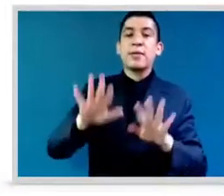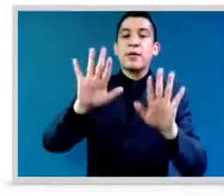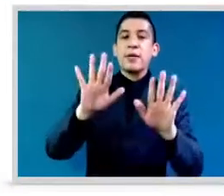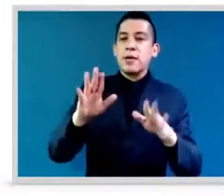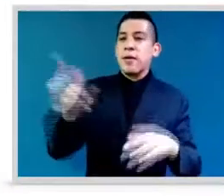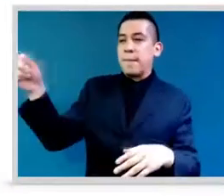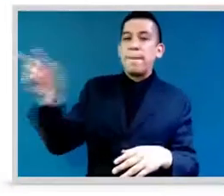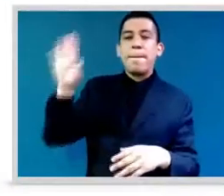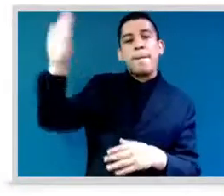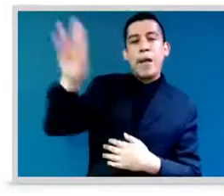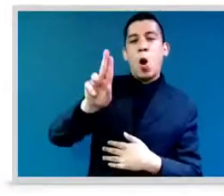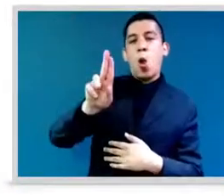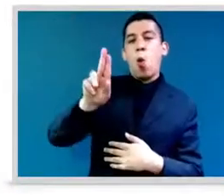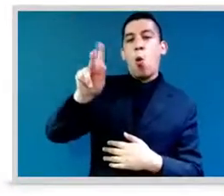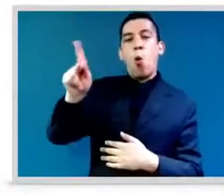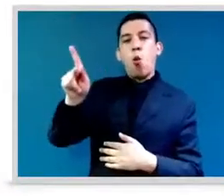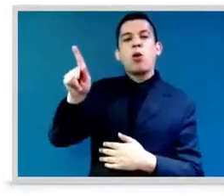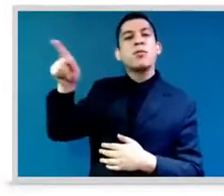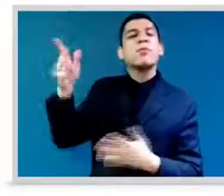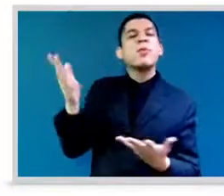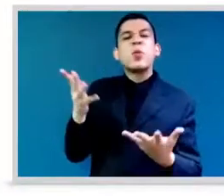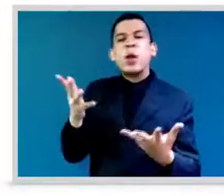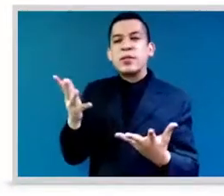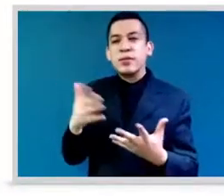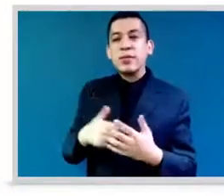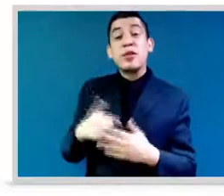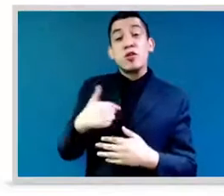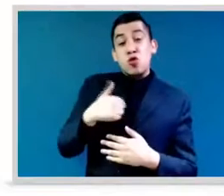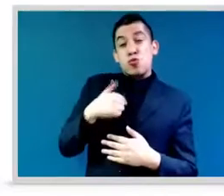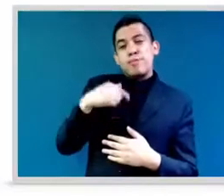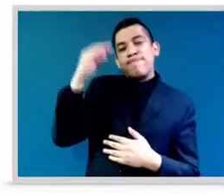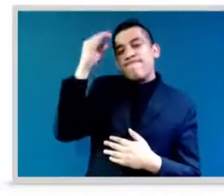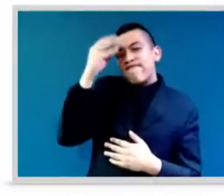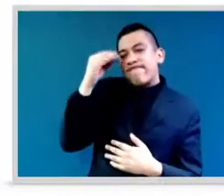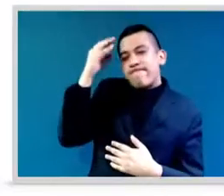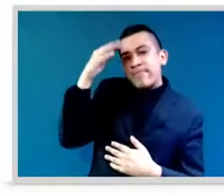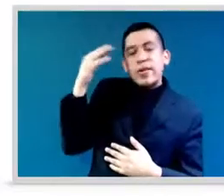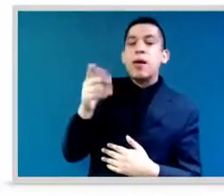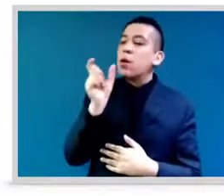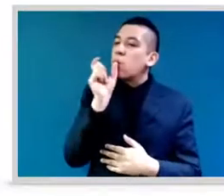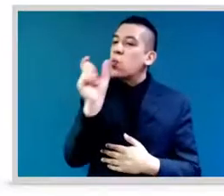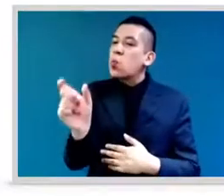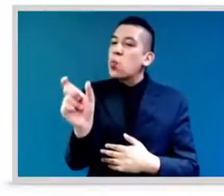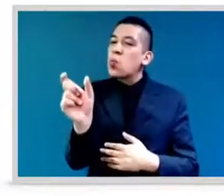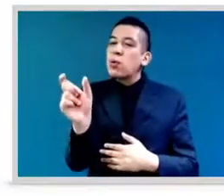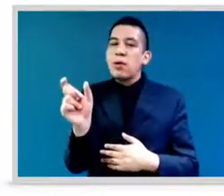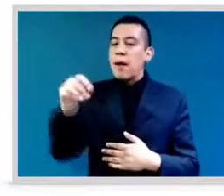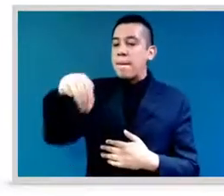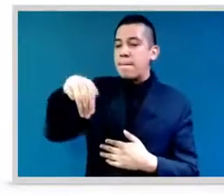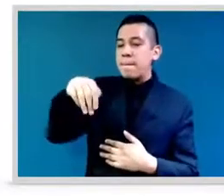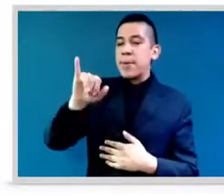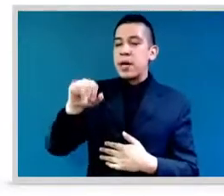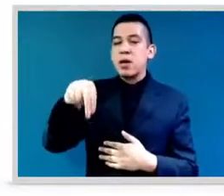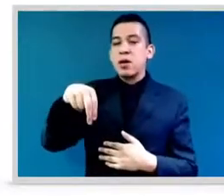our earlier speaker called it reserved seats. Hajar